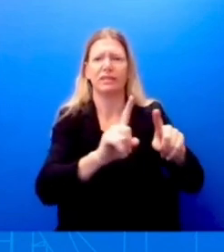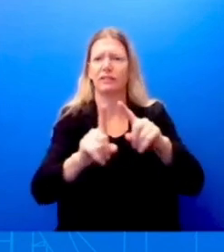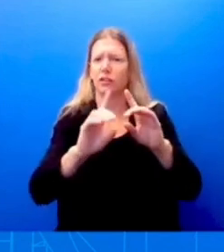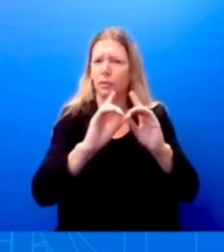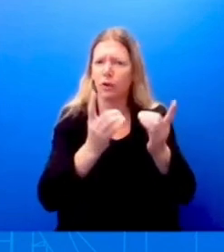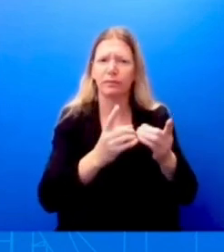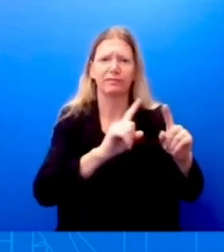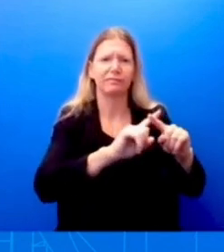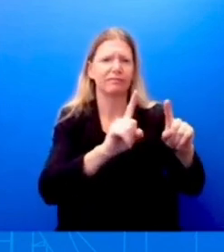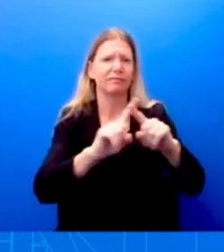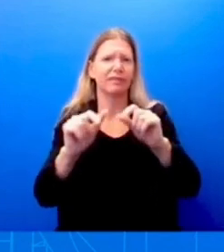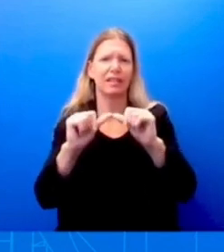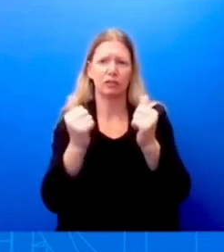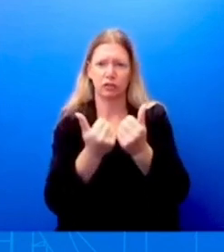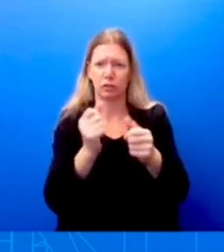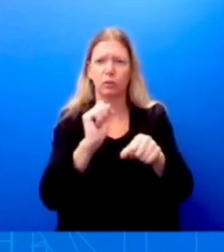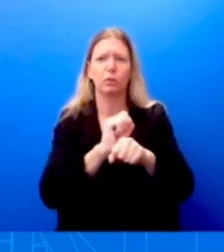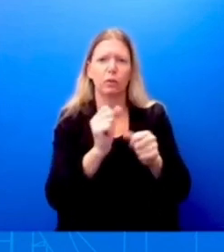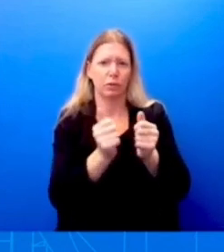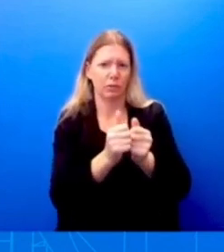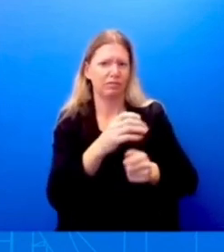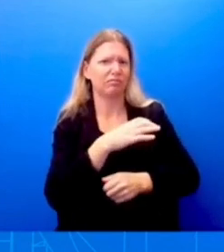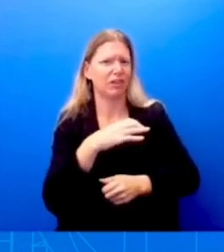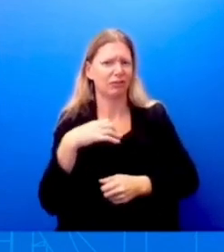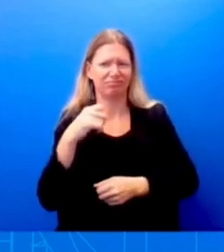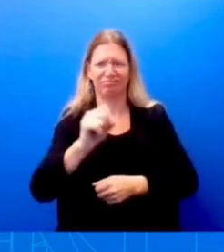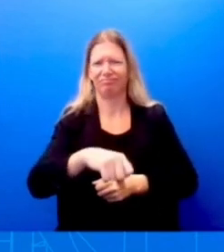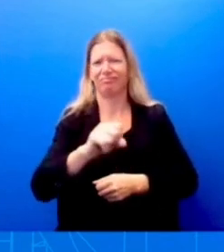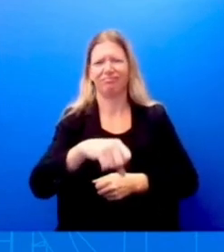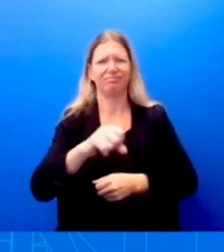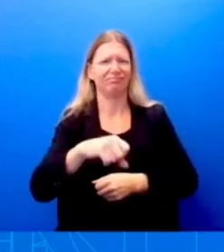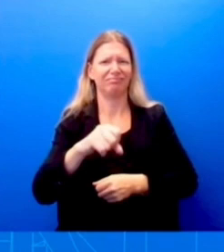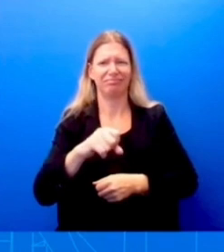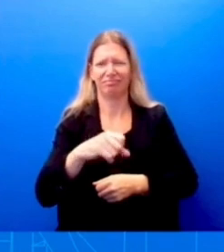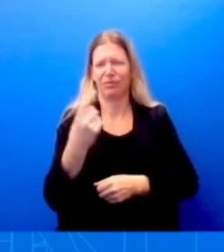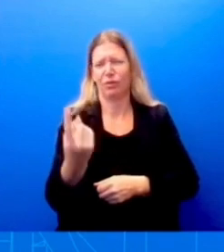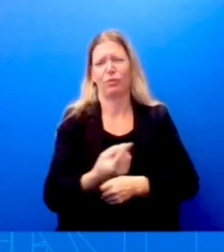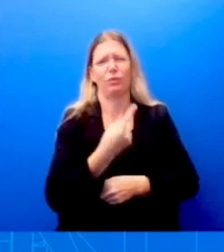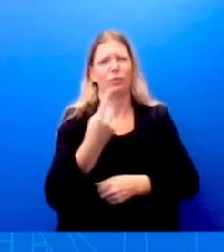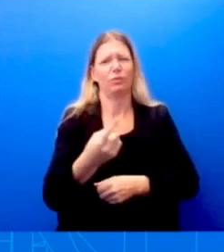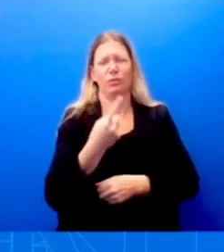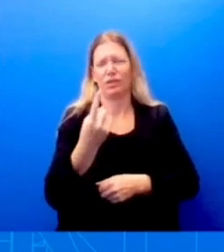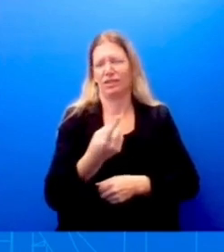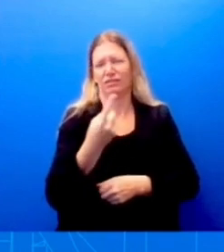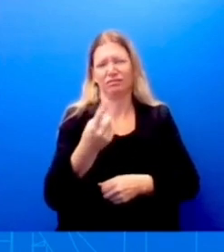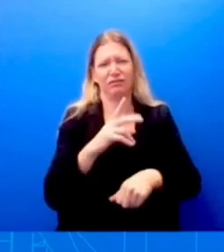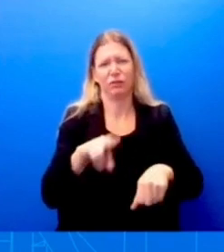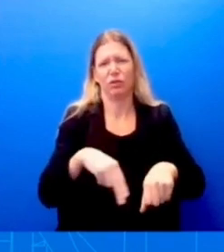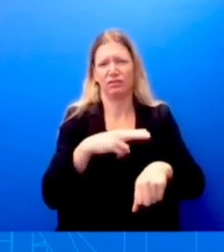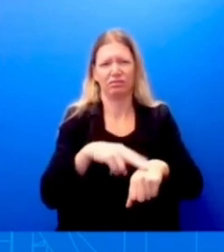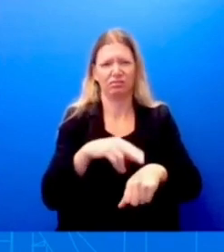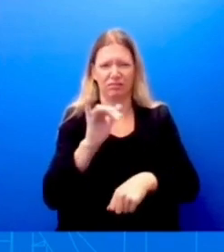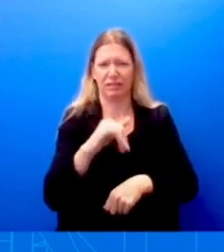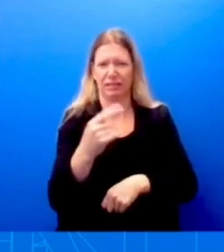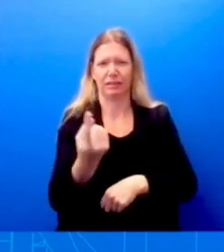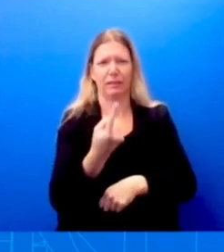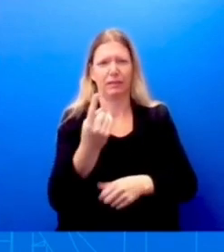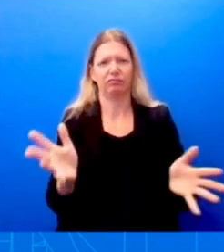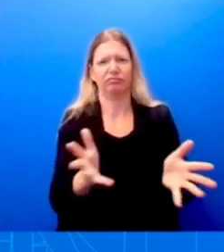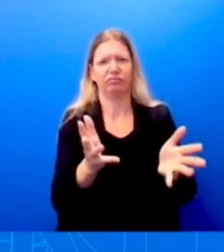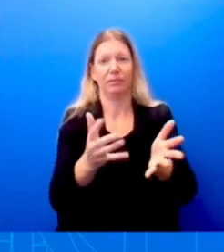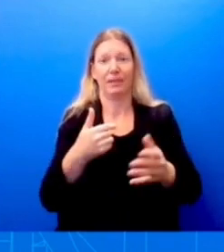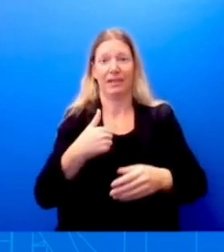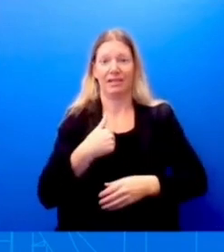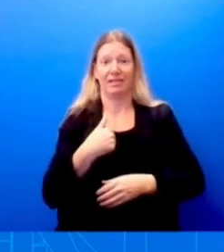with Congress. Of course, that is something that we always urge. And, uh, and I can't speak to, uh, to,